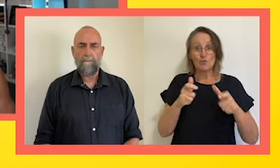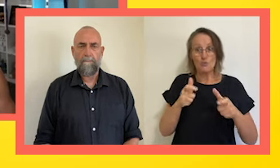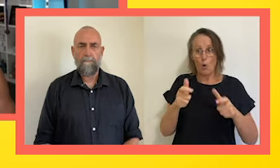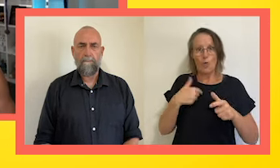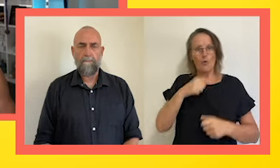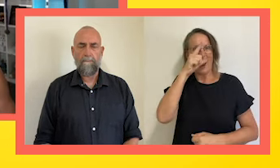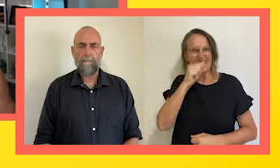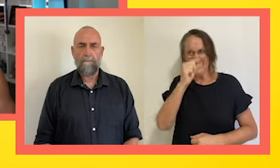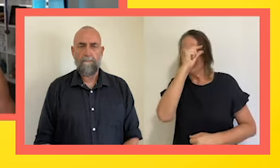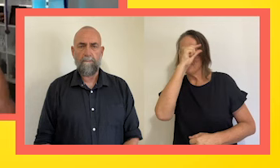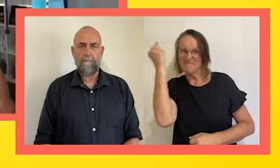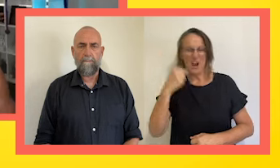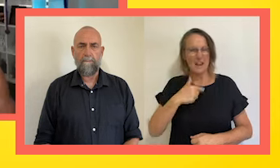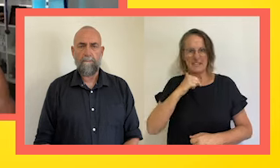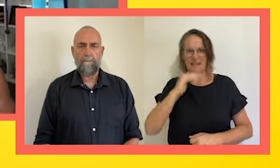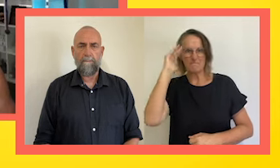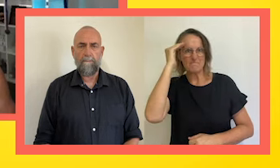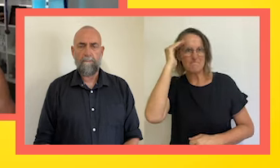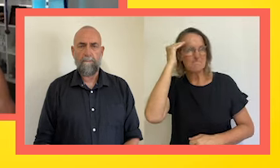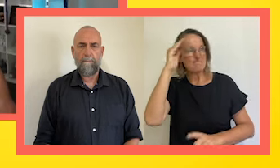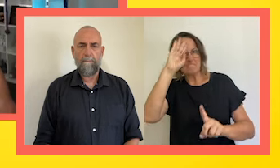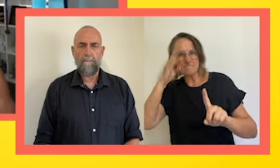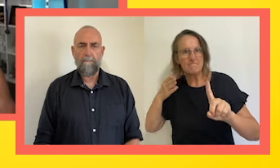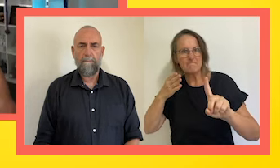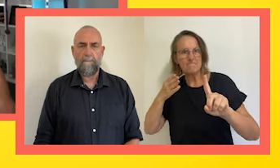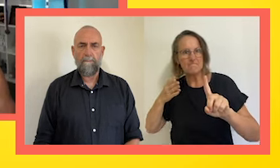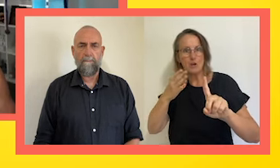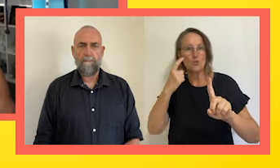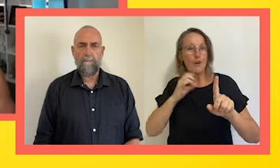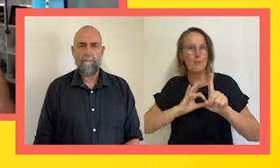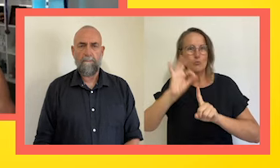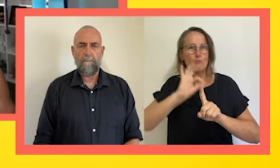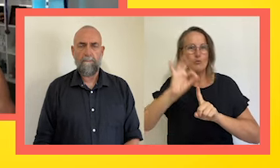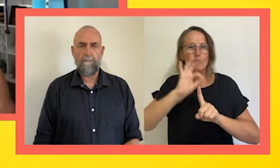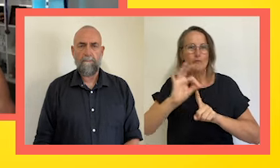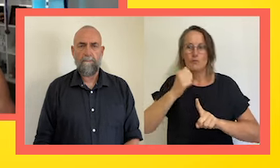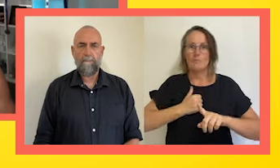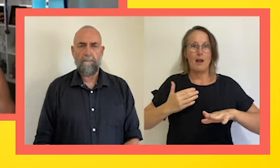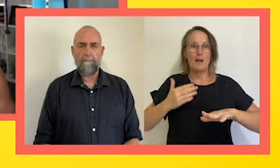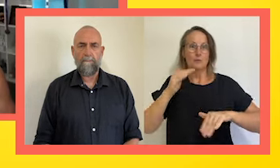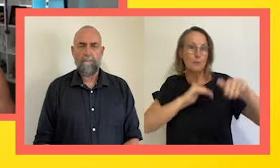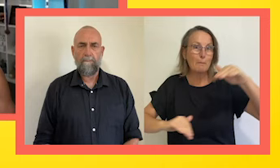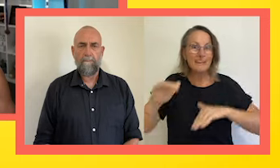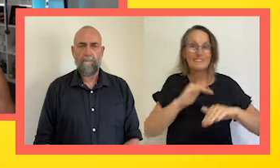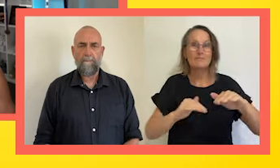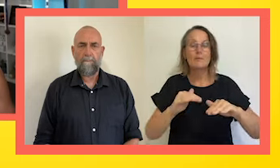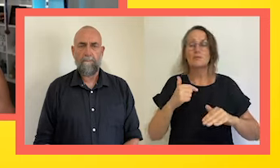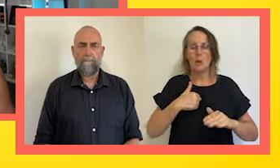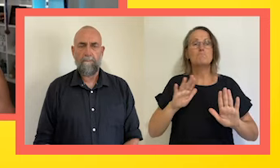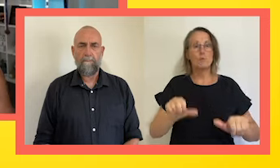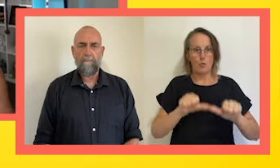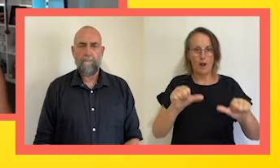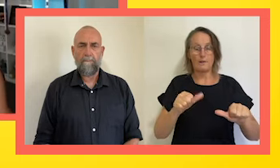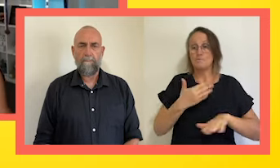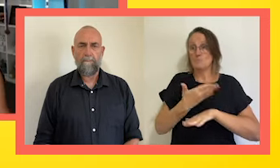focus on and put my goals towards is just trying to get better at the process and the performance itself. So then I said, all right, no